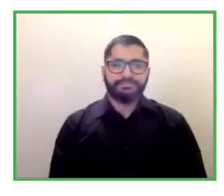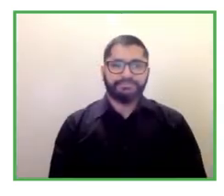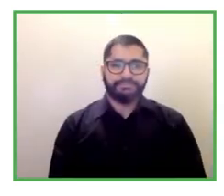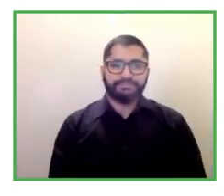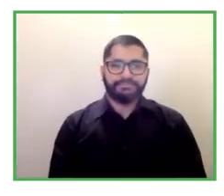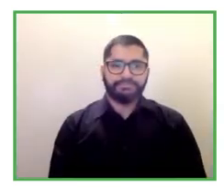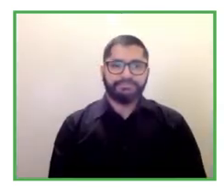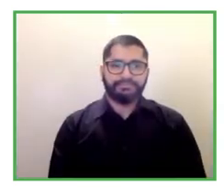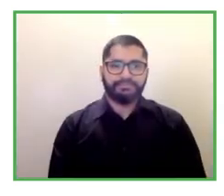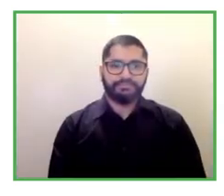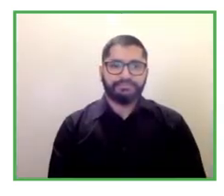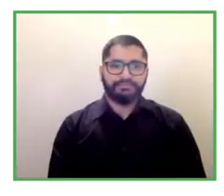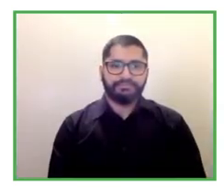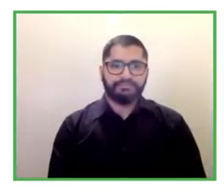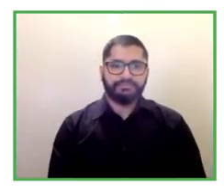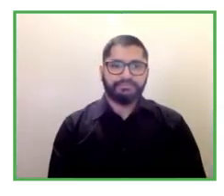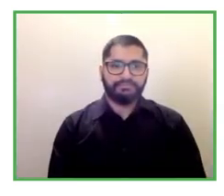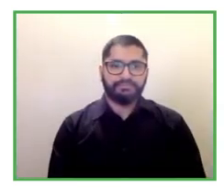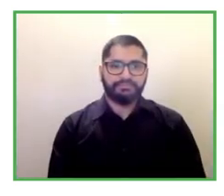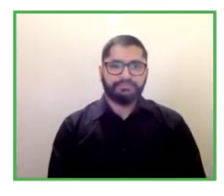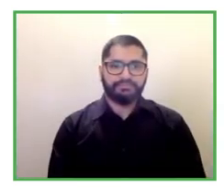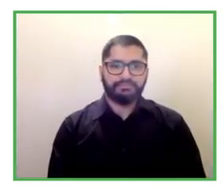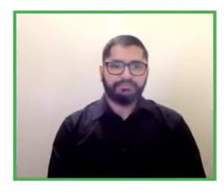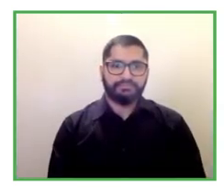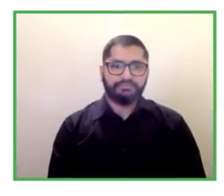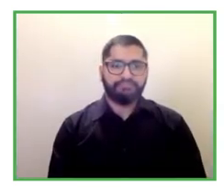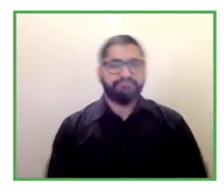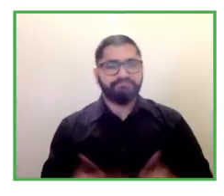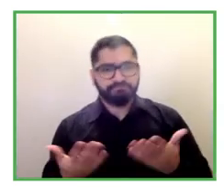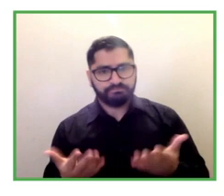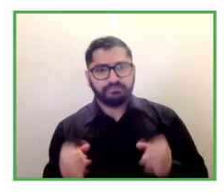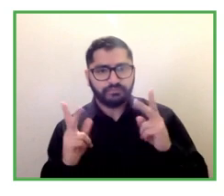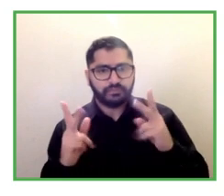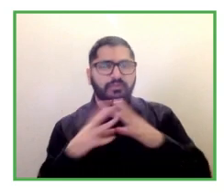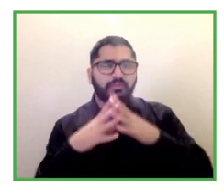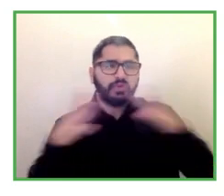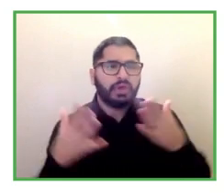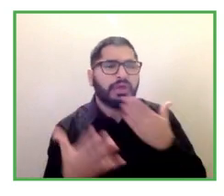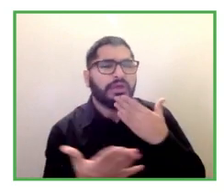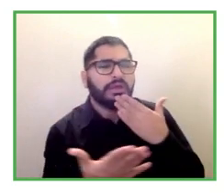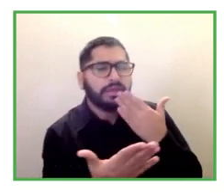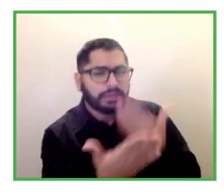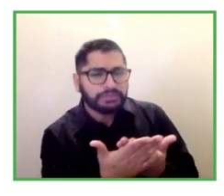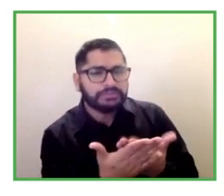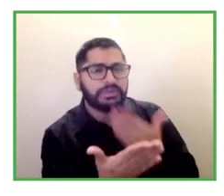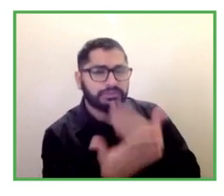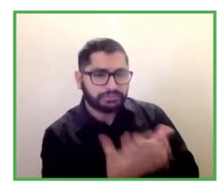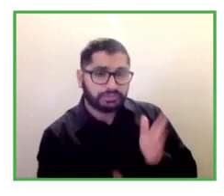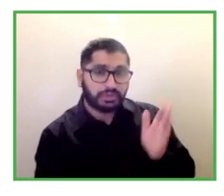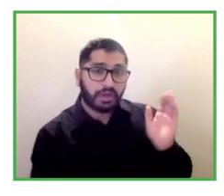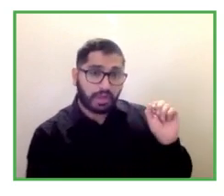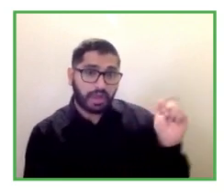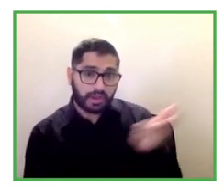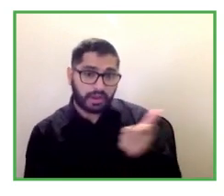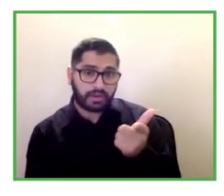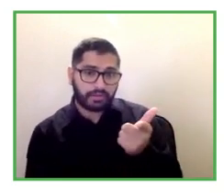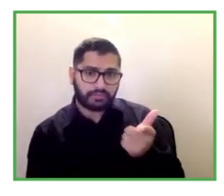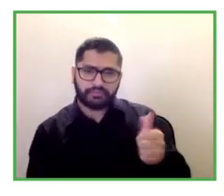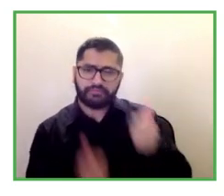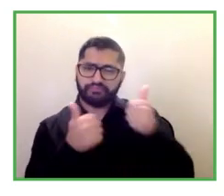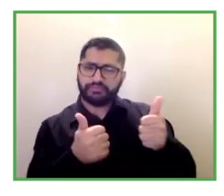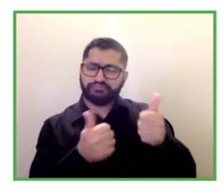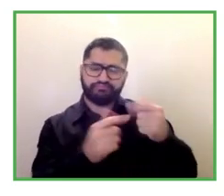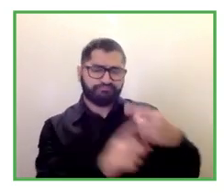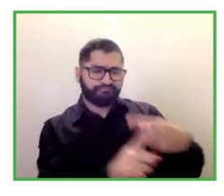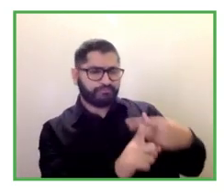thank you very much um great answer um amazing so you know